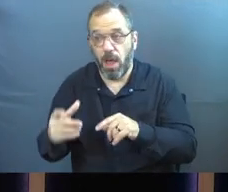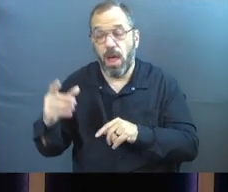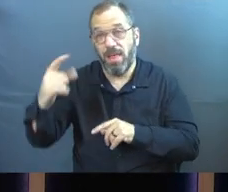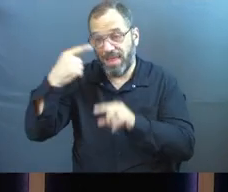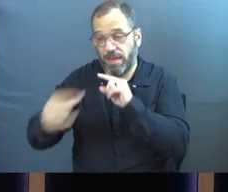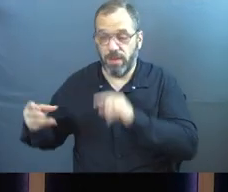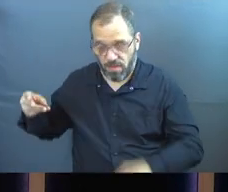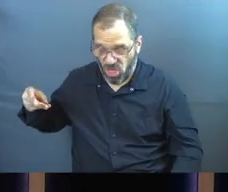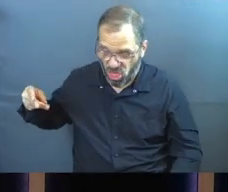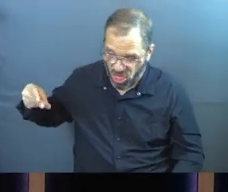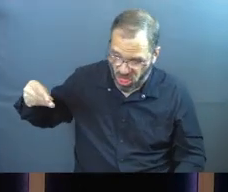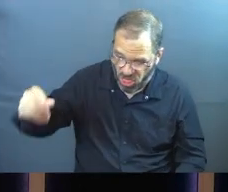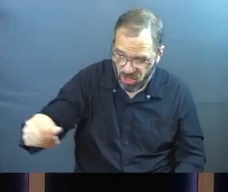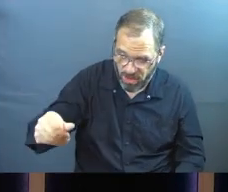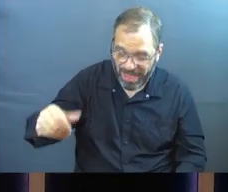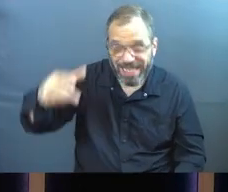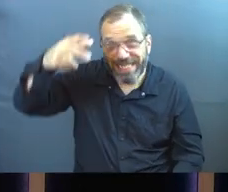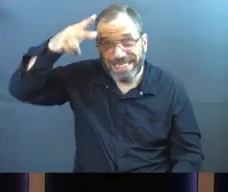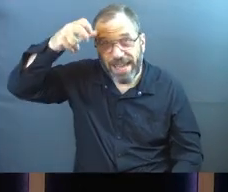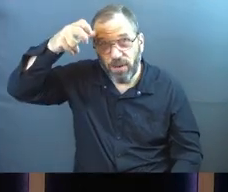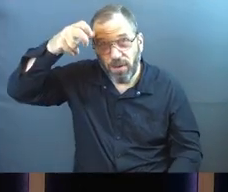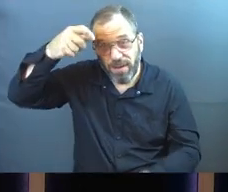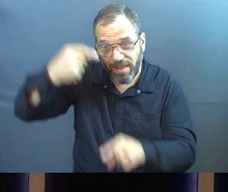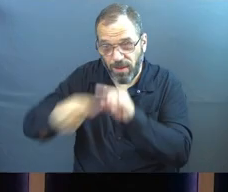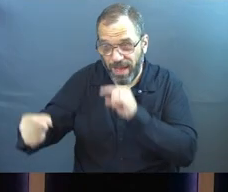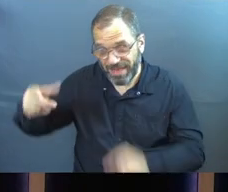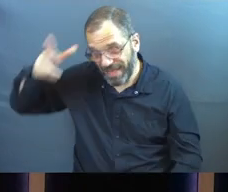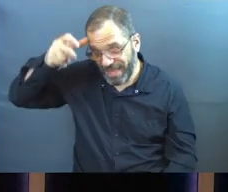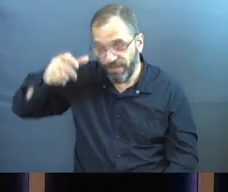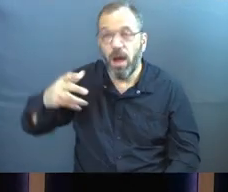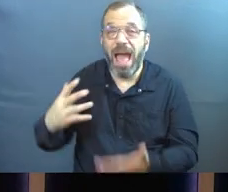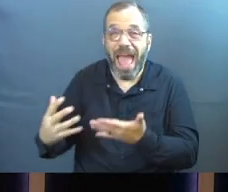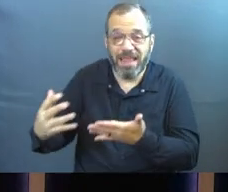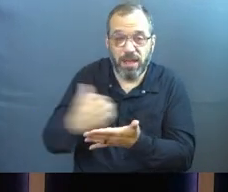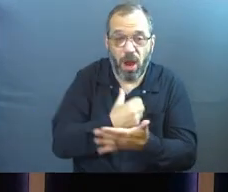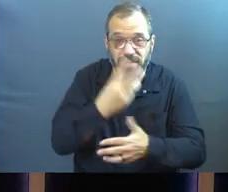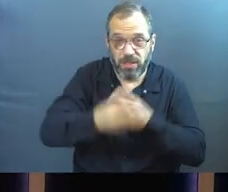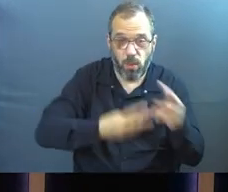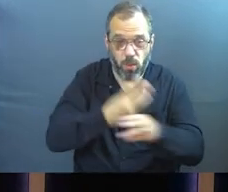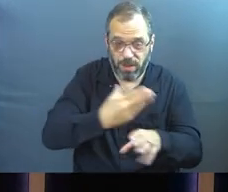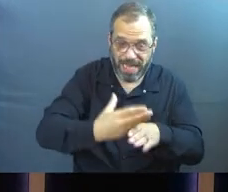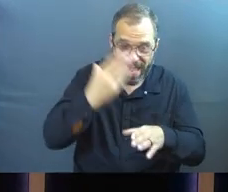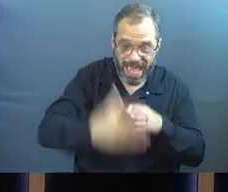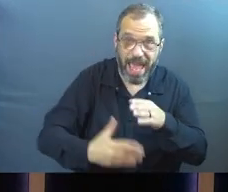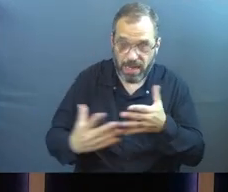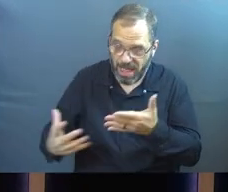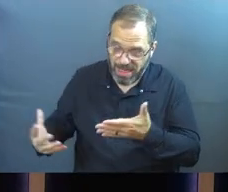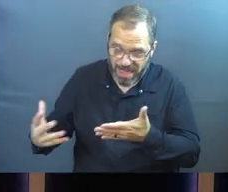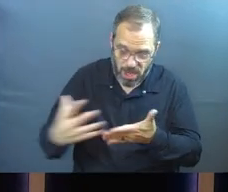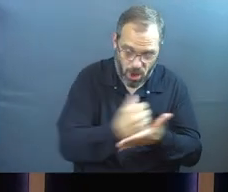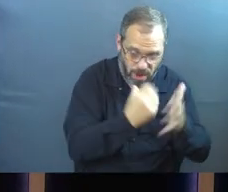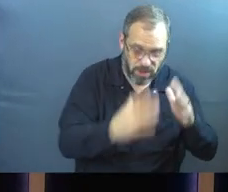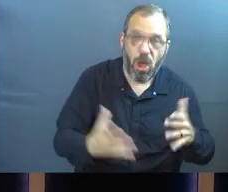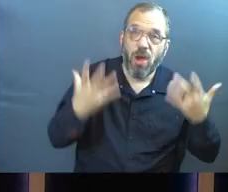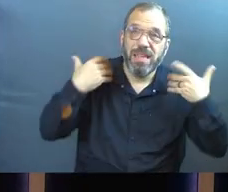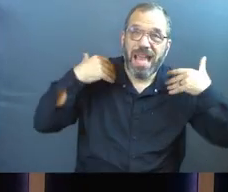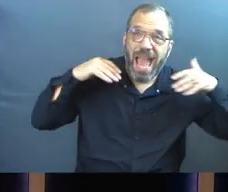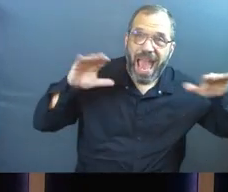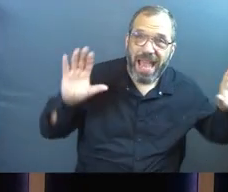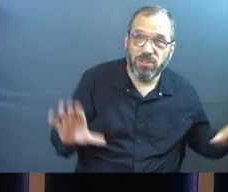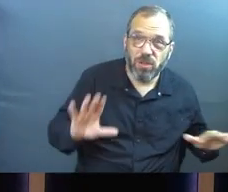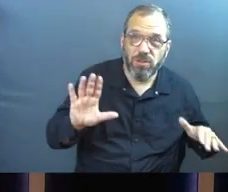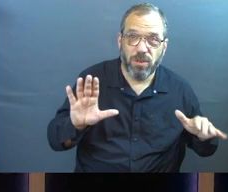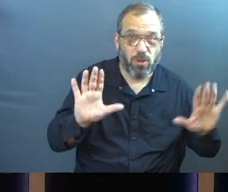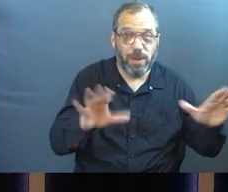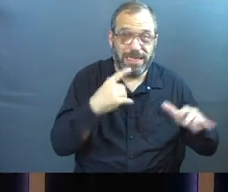the weeds among the wheat is the devil and the harvest is the end of the world and the harvesters are the angels. Jesus gives you